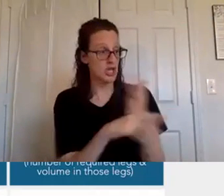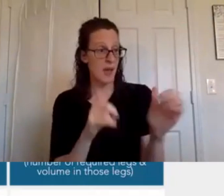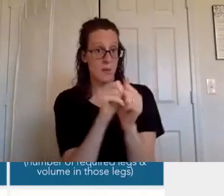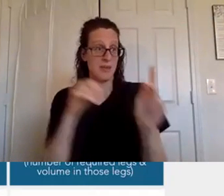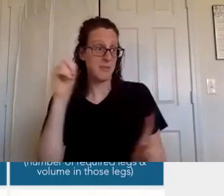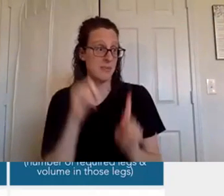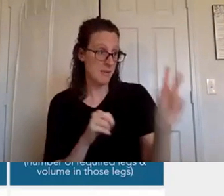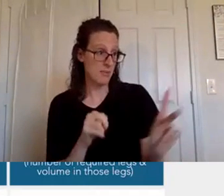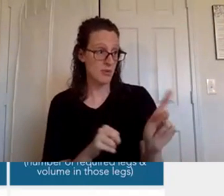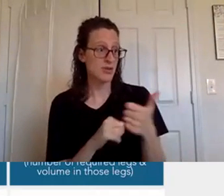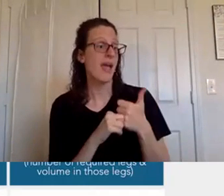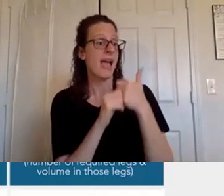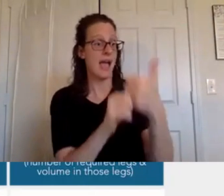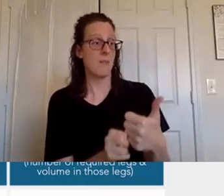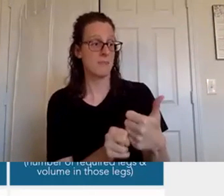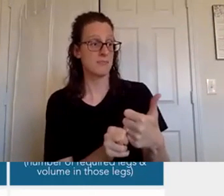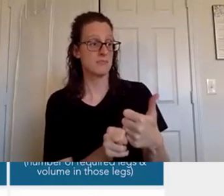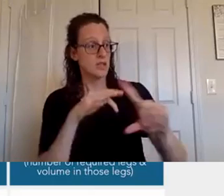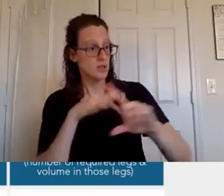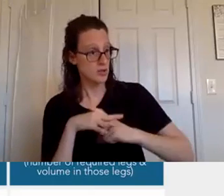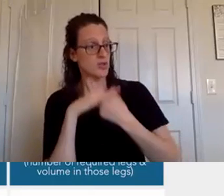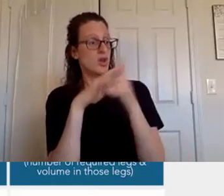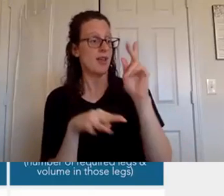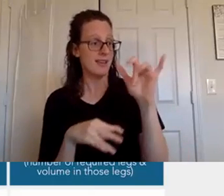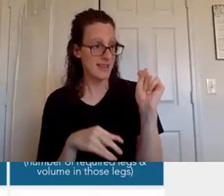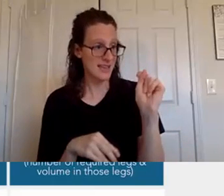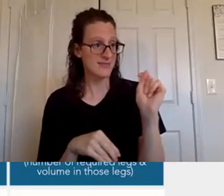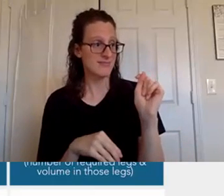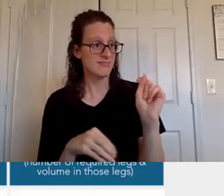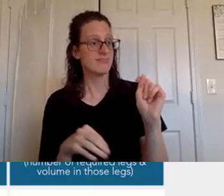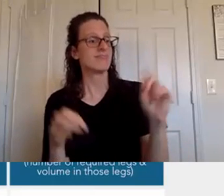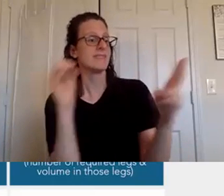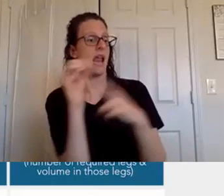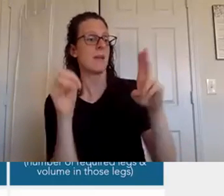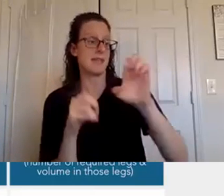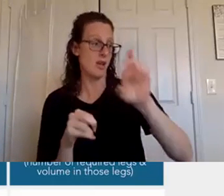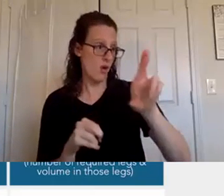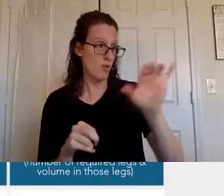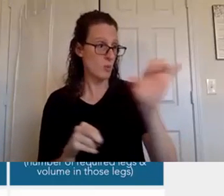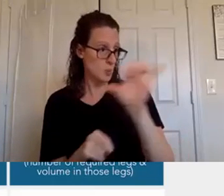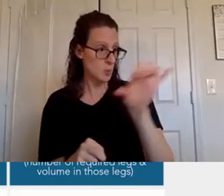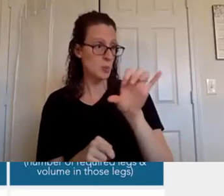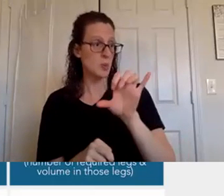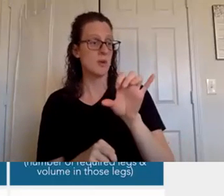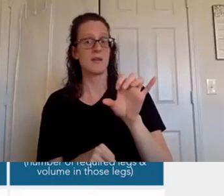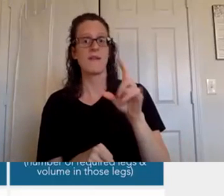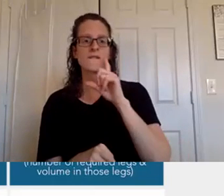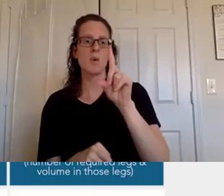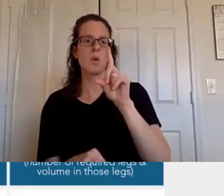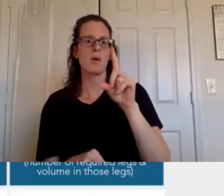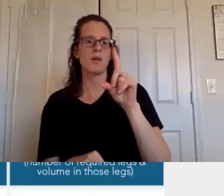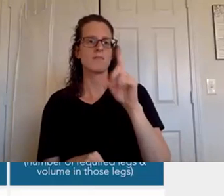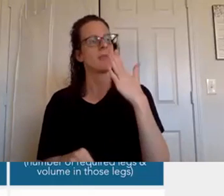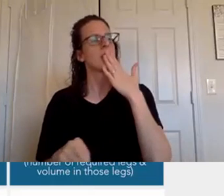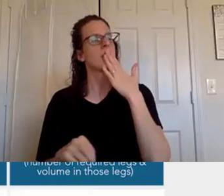you help them get their starter kit and get on essential rewards hopefully um for the biggest wellness change and